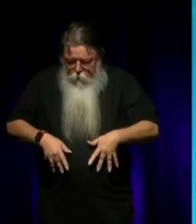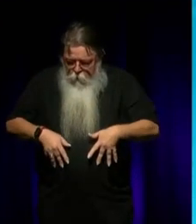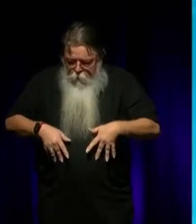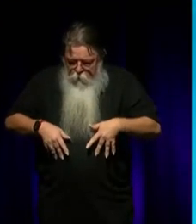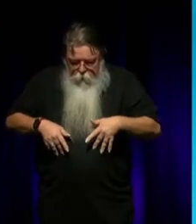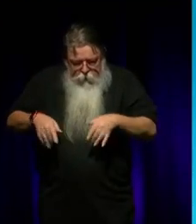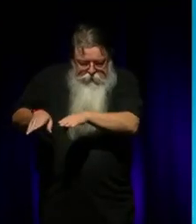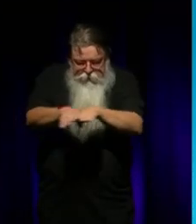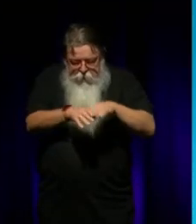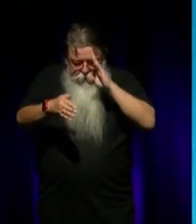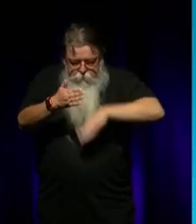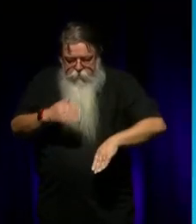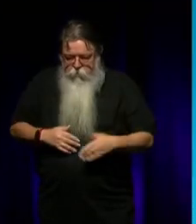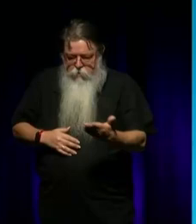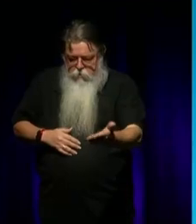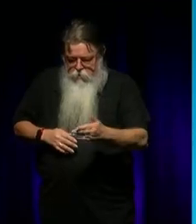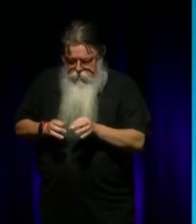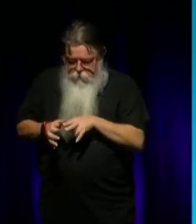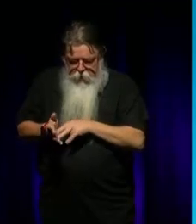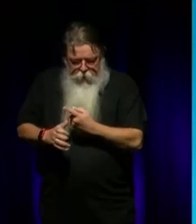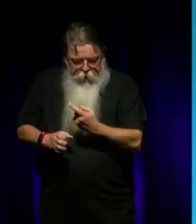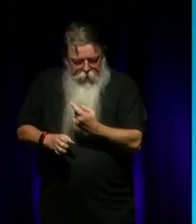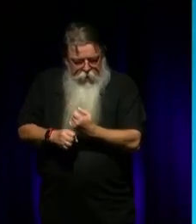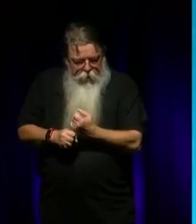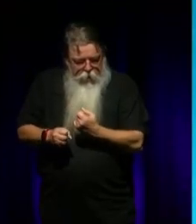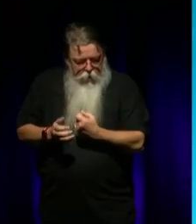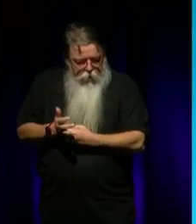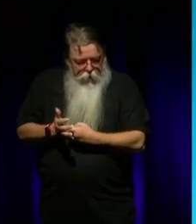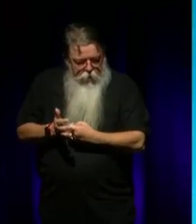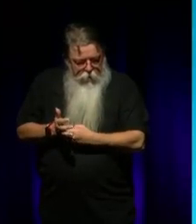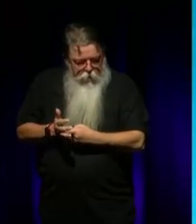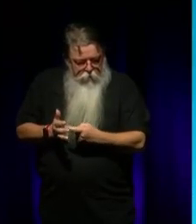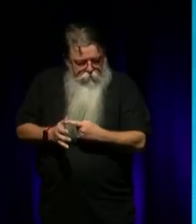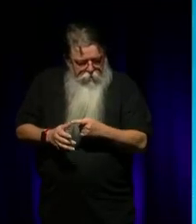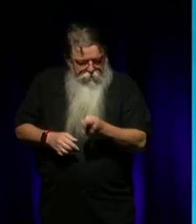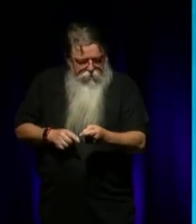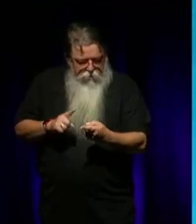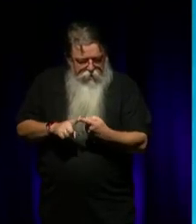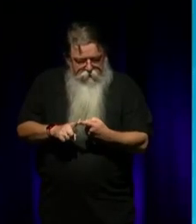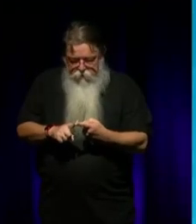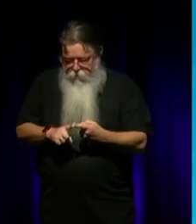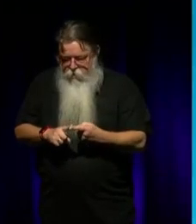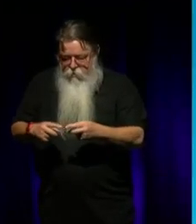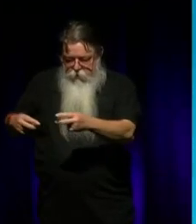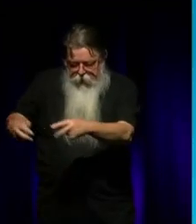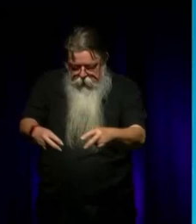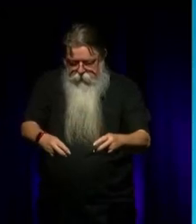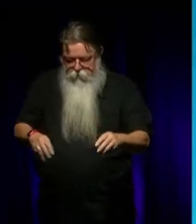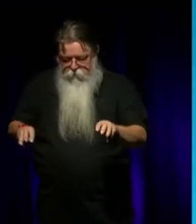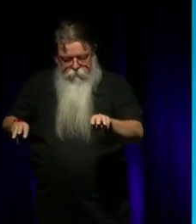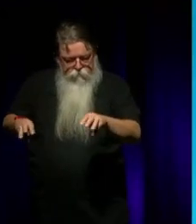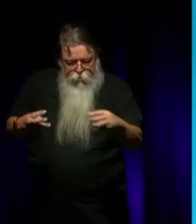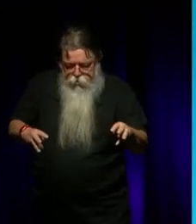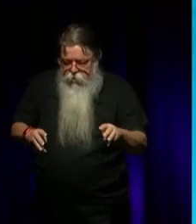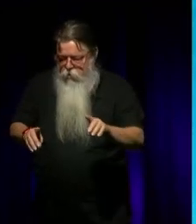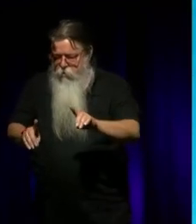itself is a triple threat. You get the culture. You get the music. You get the visuals. The striking design and costumes. Well, I think